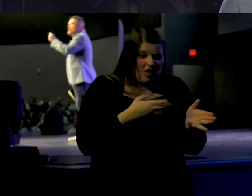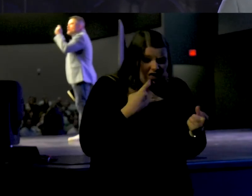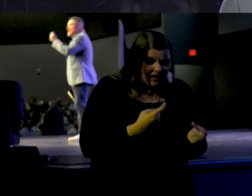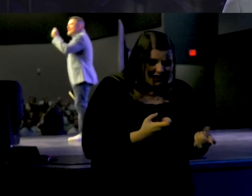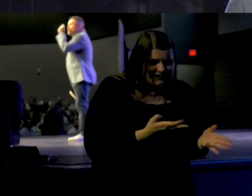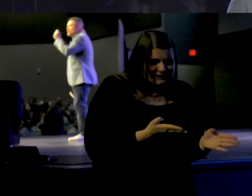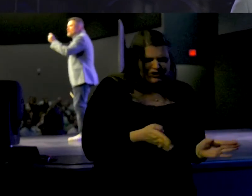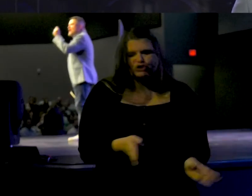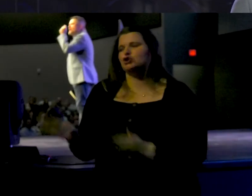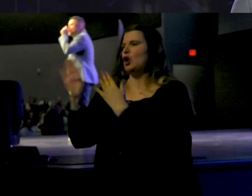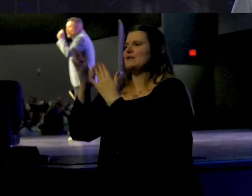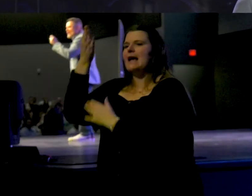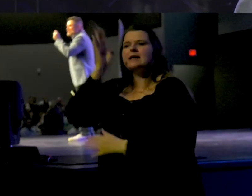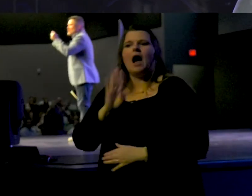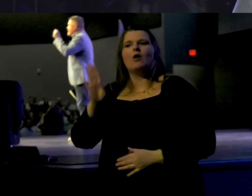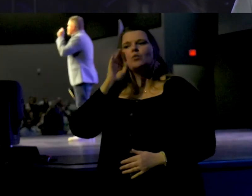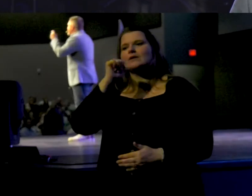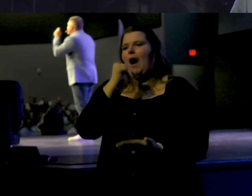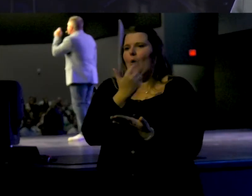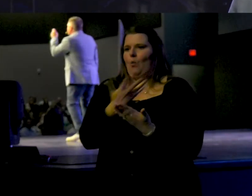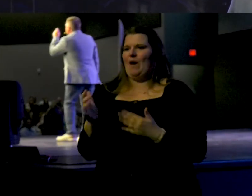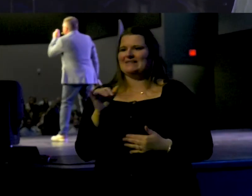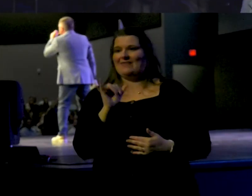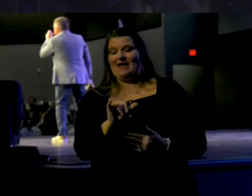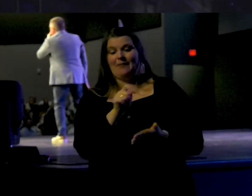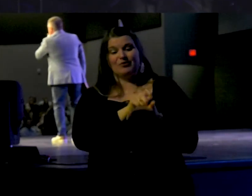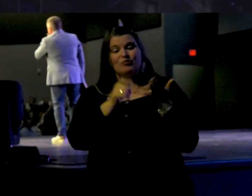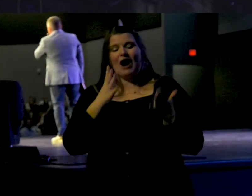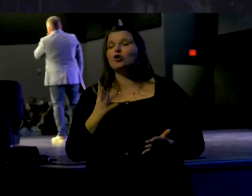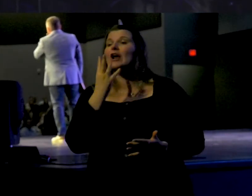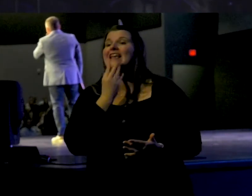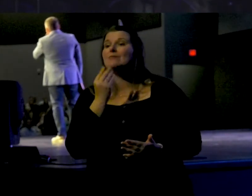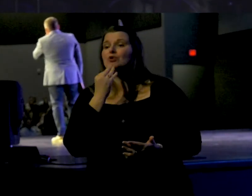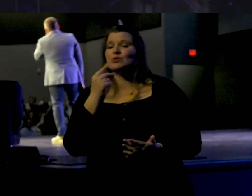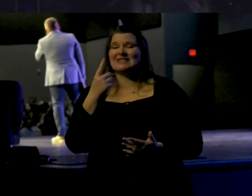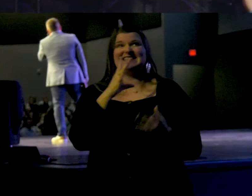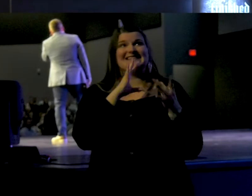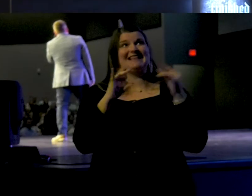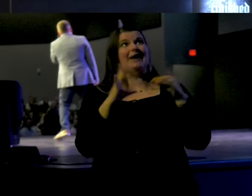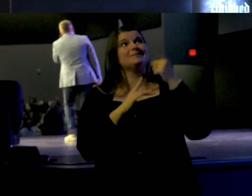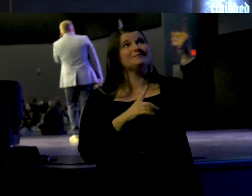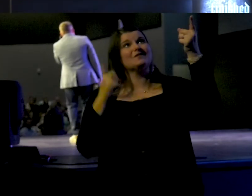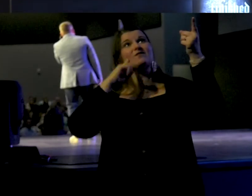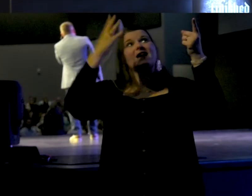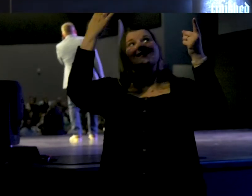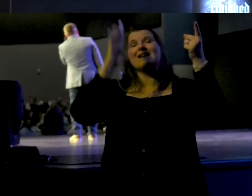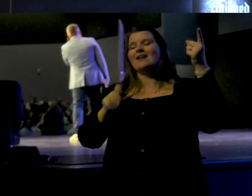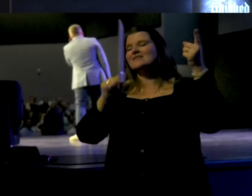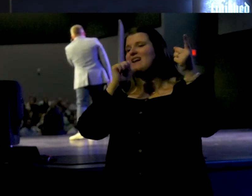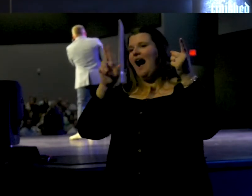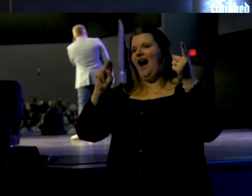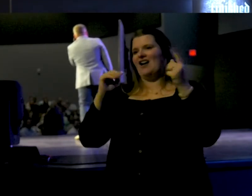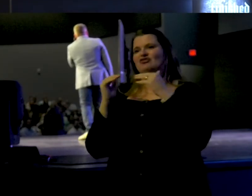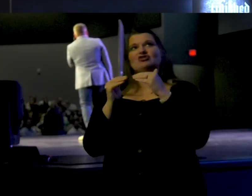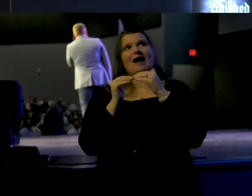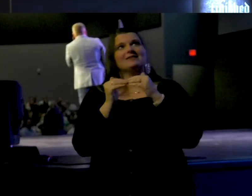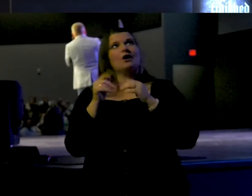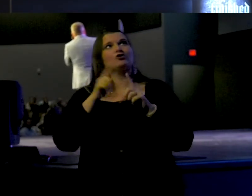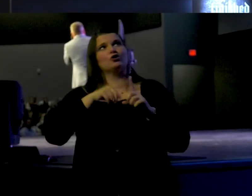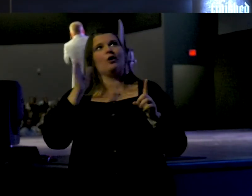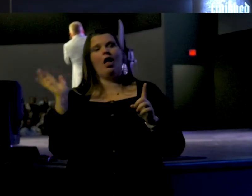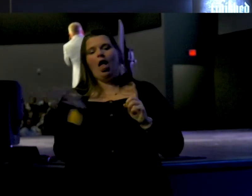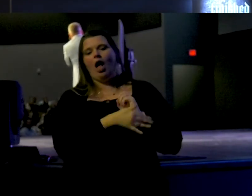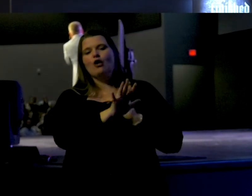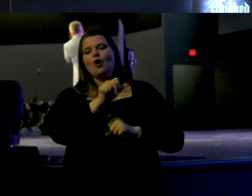sin. God will not waste that. The writer of Hebrews says it this way. He says, for God is not unjust so as to overlook your